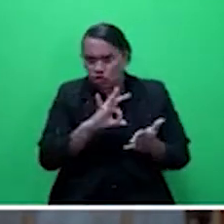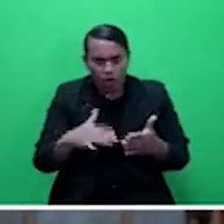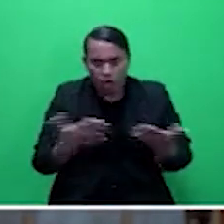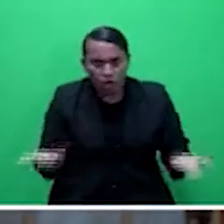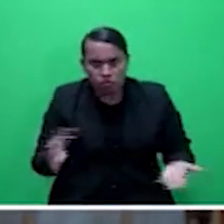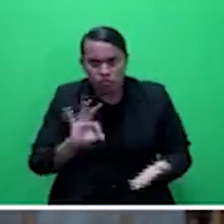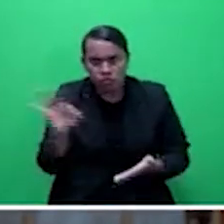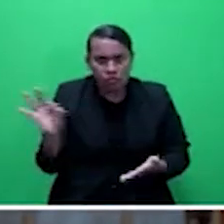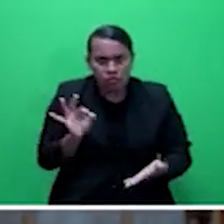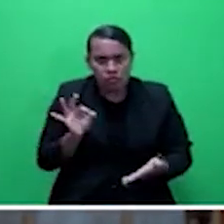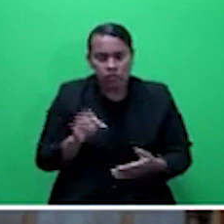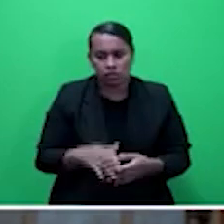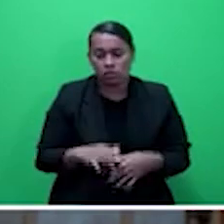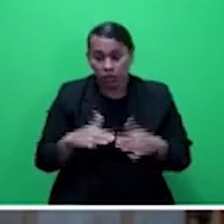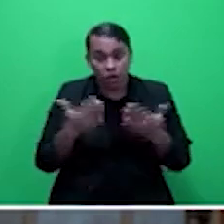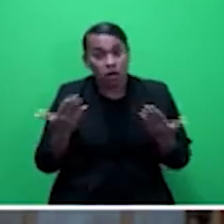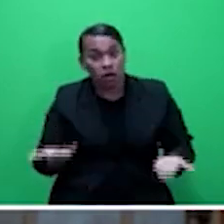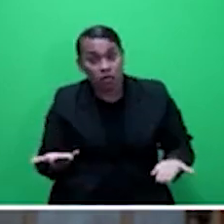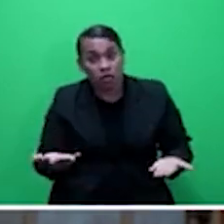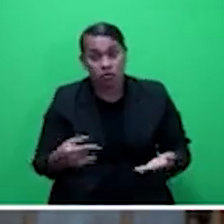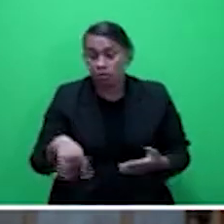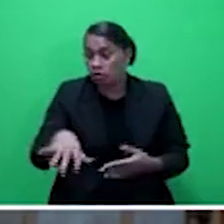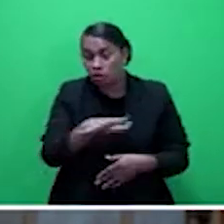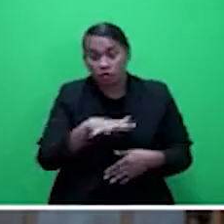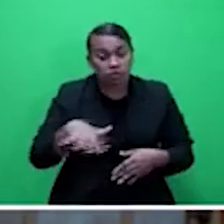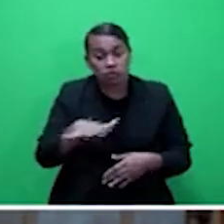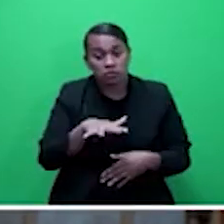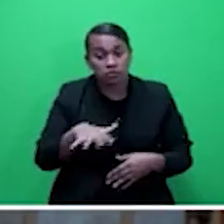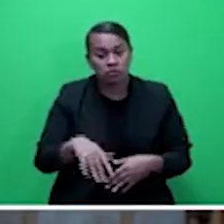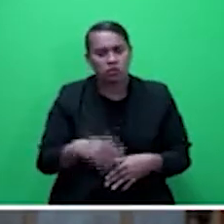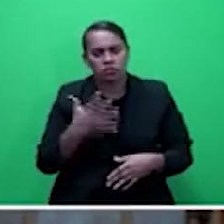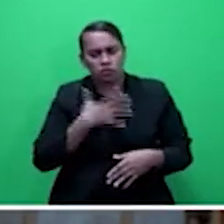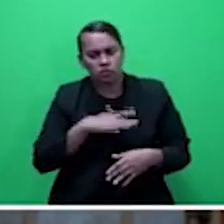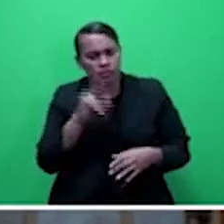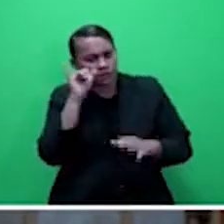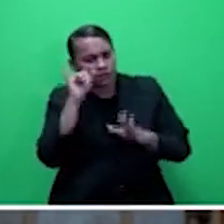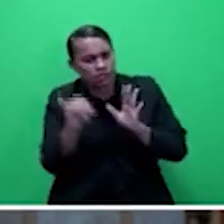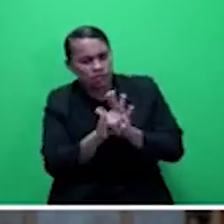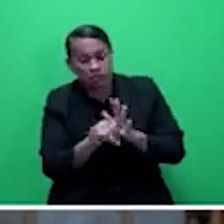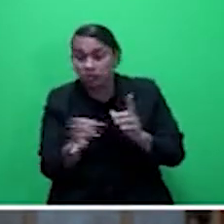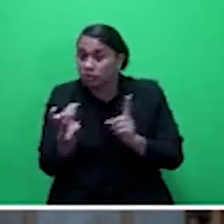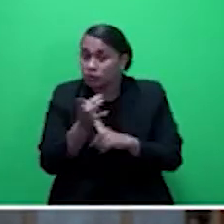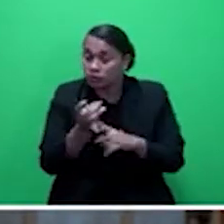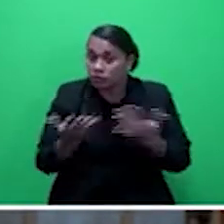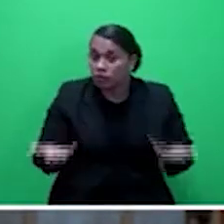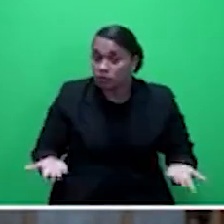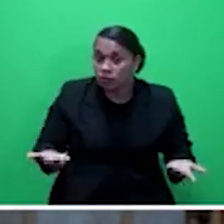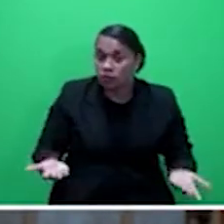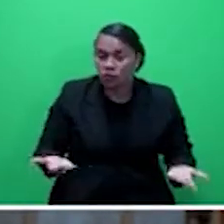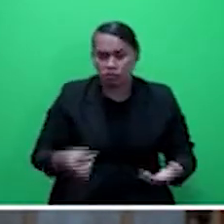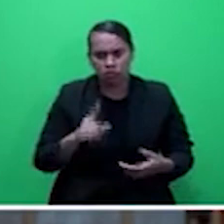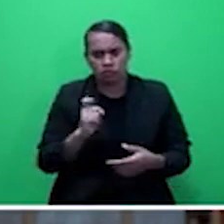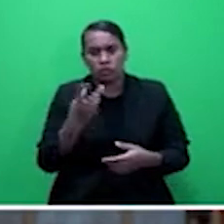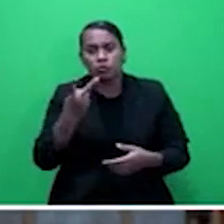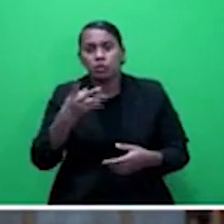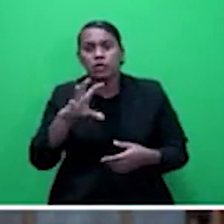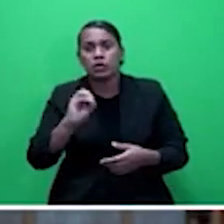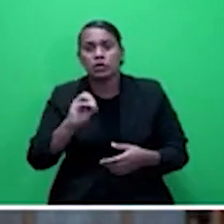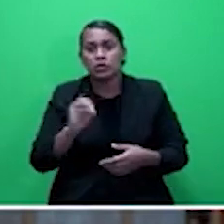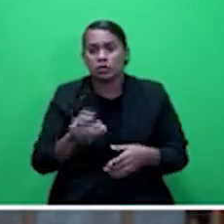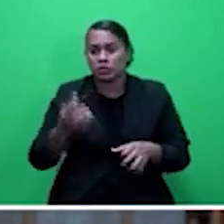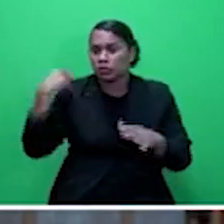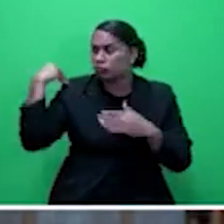the regulators have identified as critical. It has now been placed for nearly 20 years and it needs